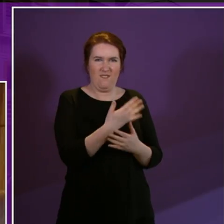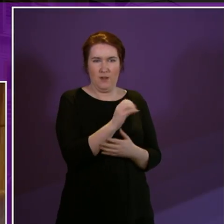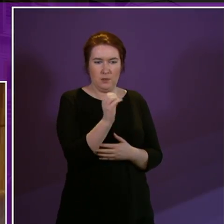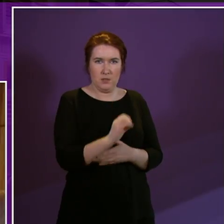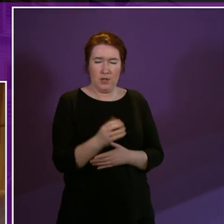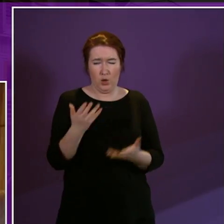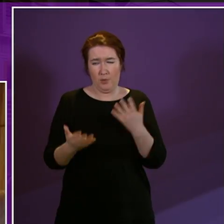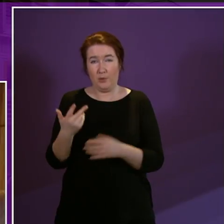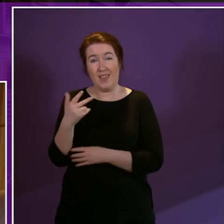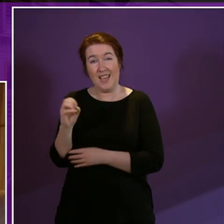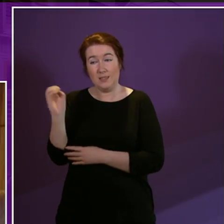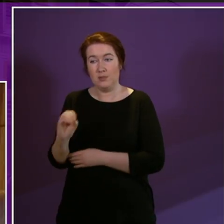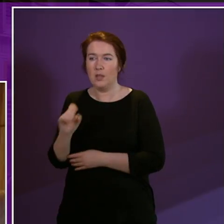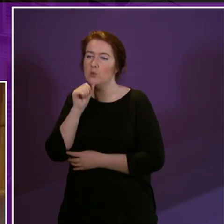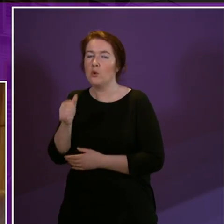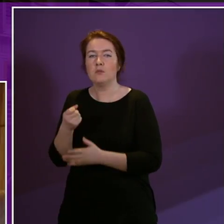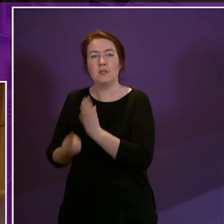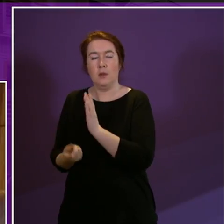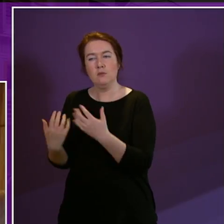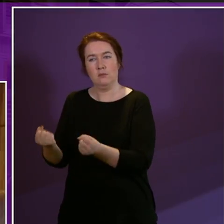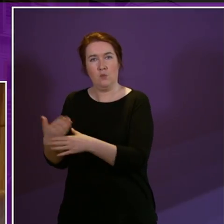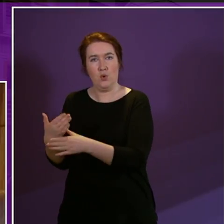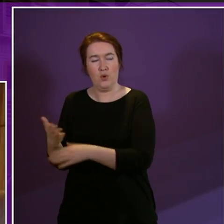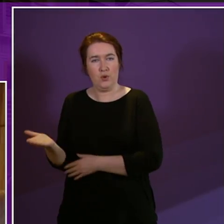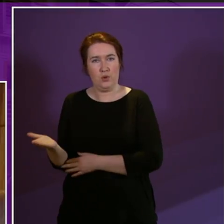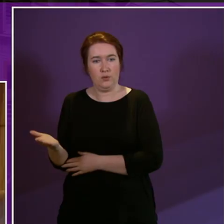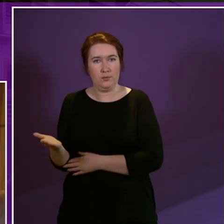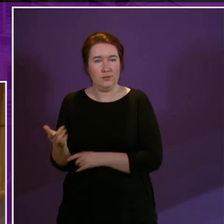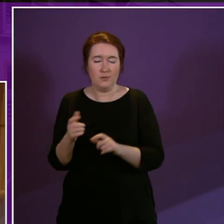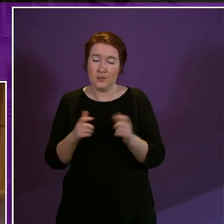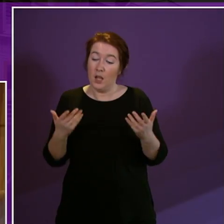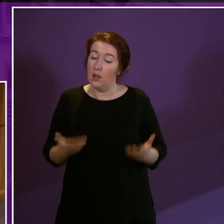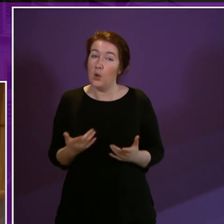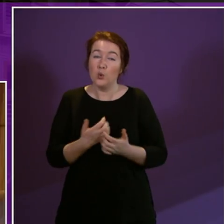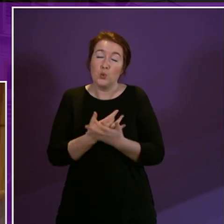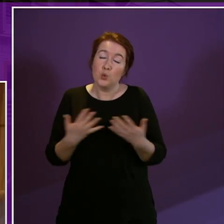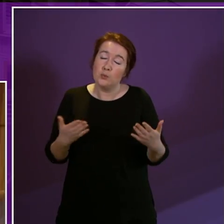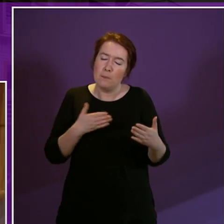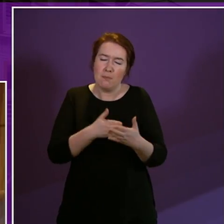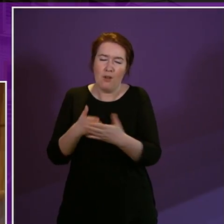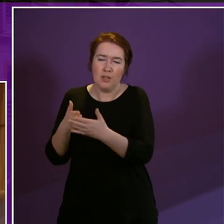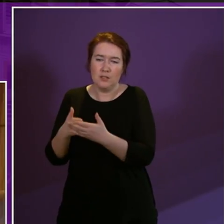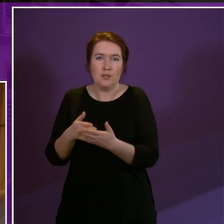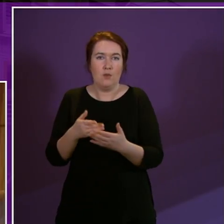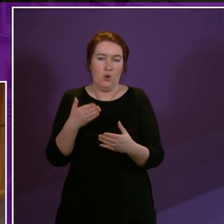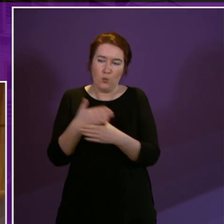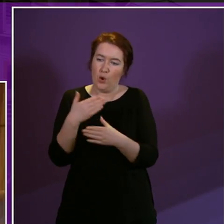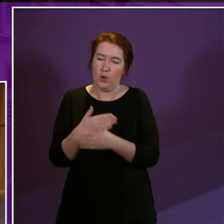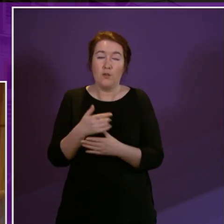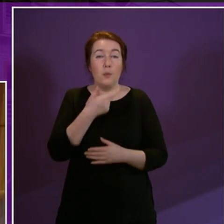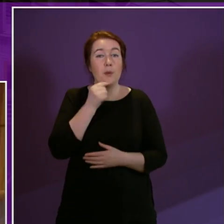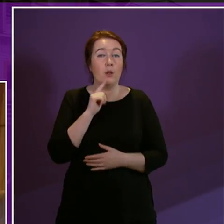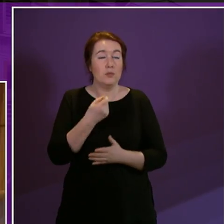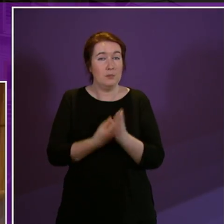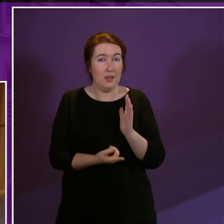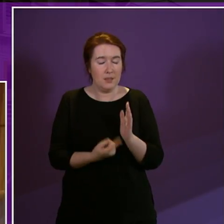of non-disabled people of working age there are still too many barriers to employment for people with disability and I am pleased